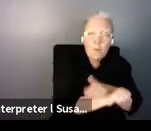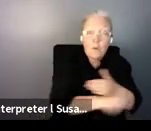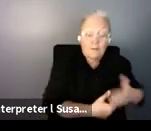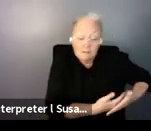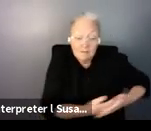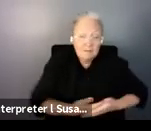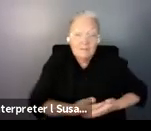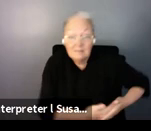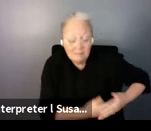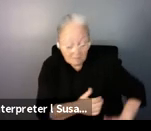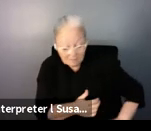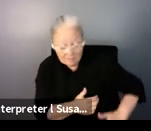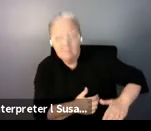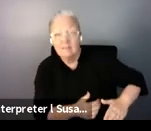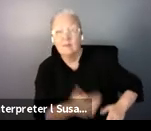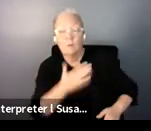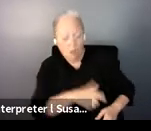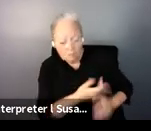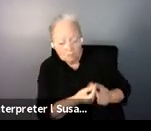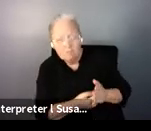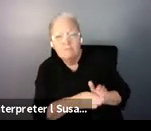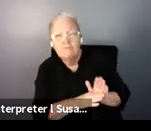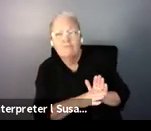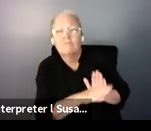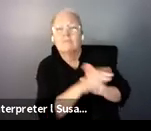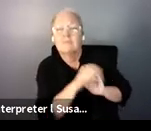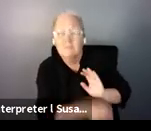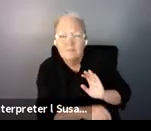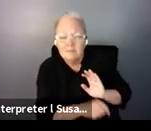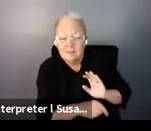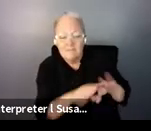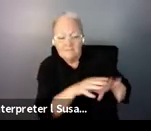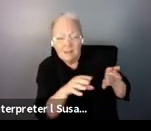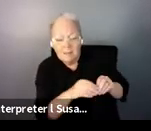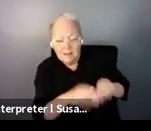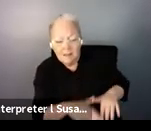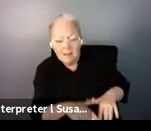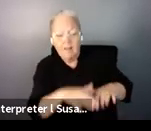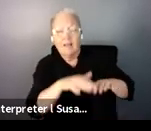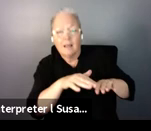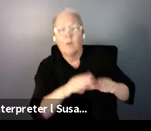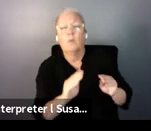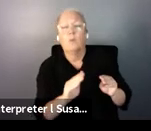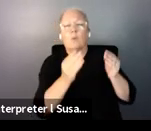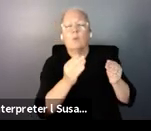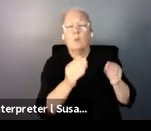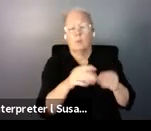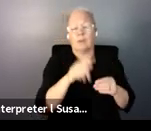childhood development, support to family, and progressively, as we move to teenagehood and youth, personal assistance